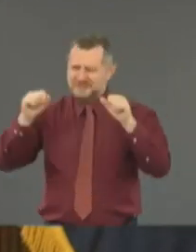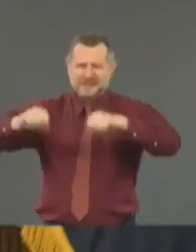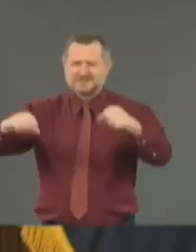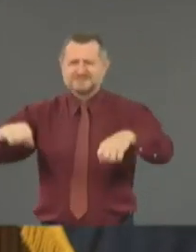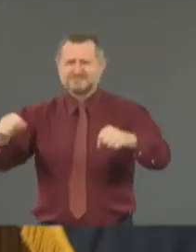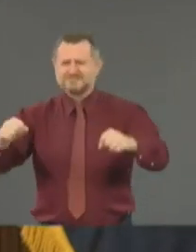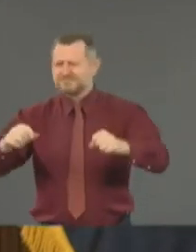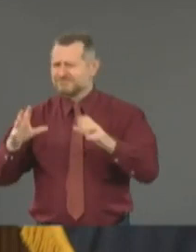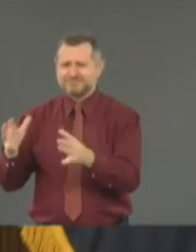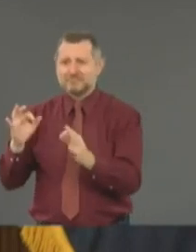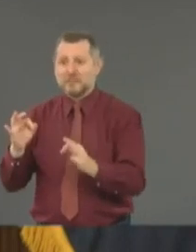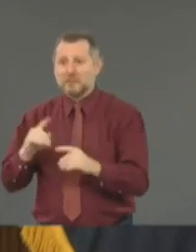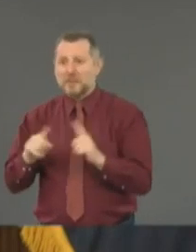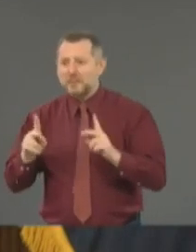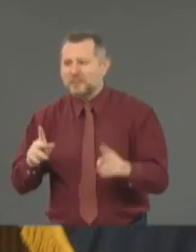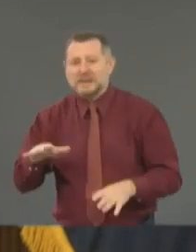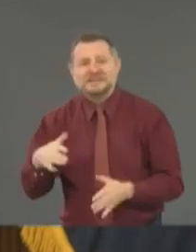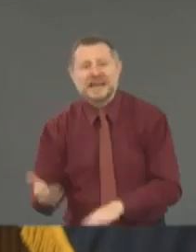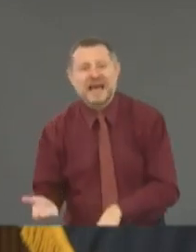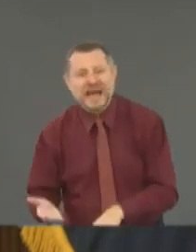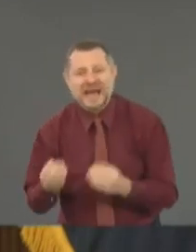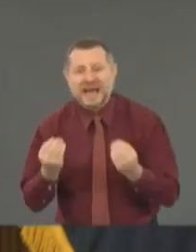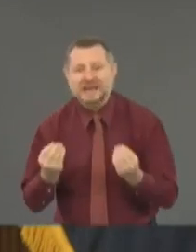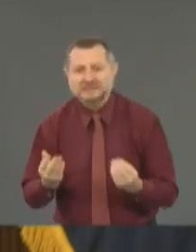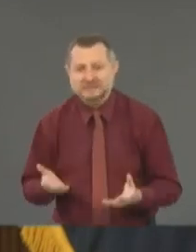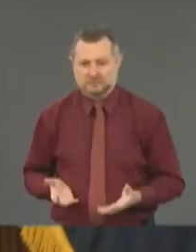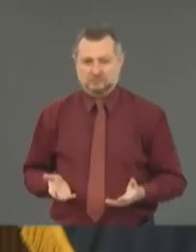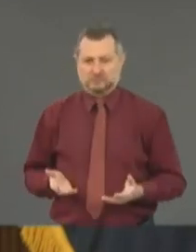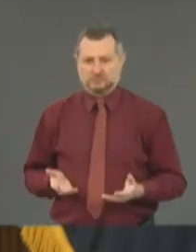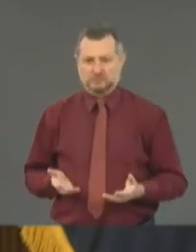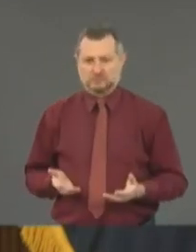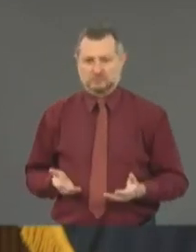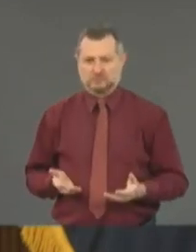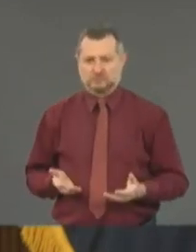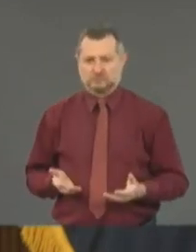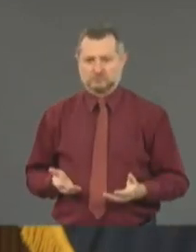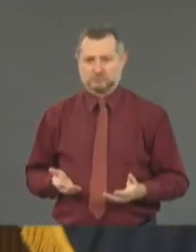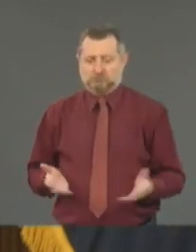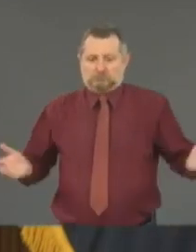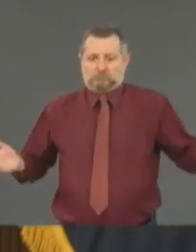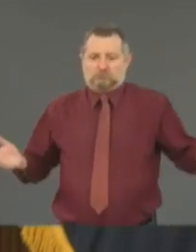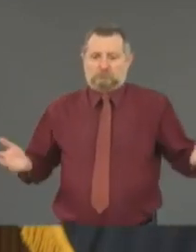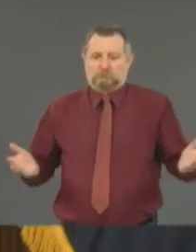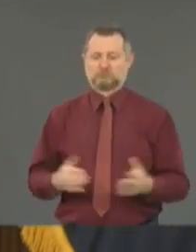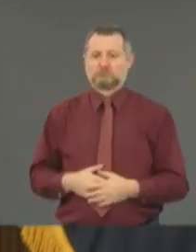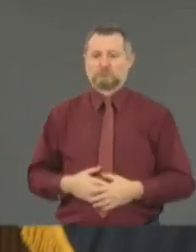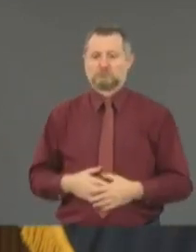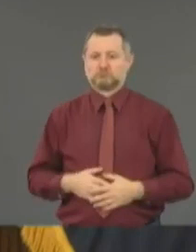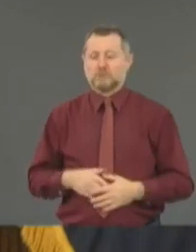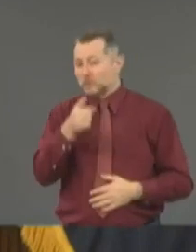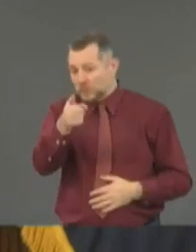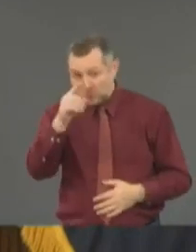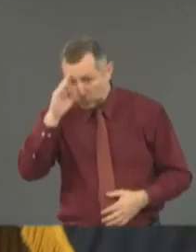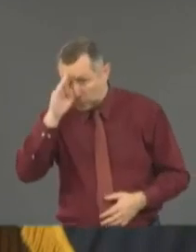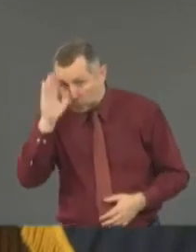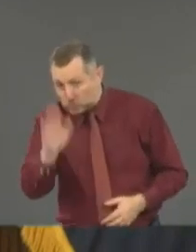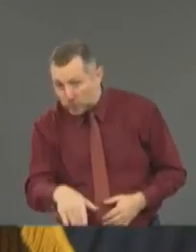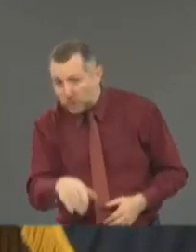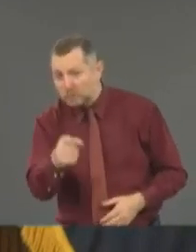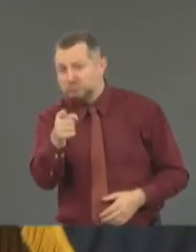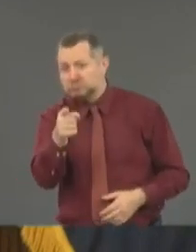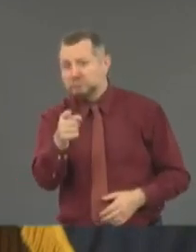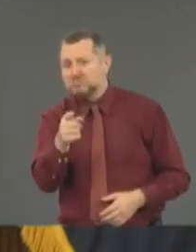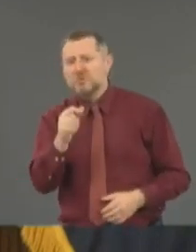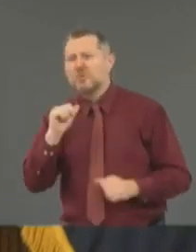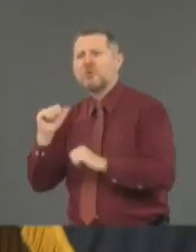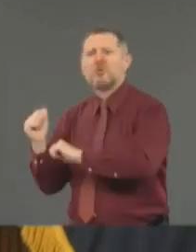people died. People died. Right? So, yeah, I know everybody wants to